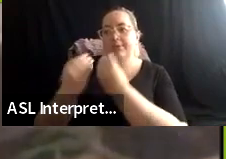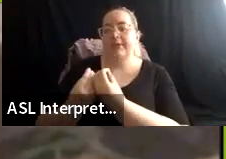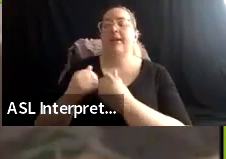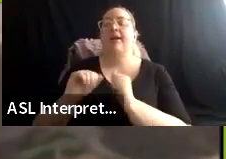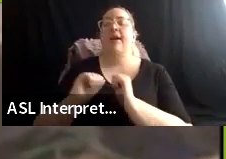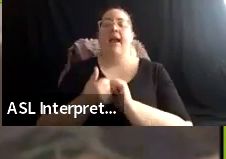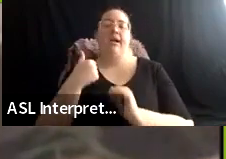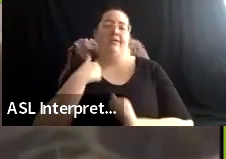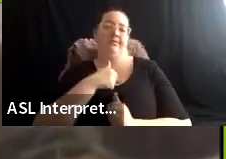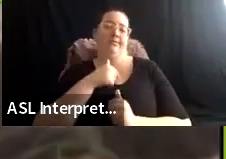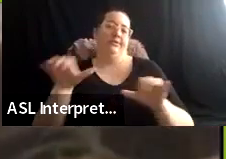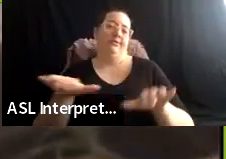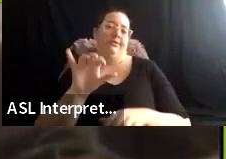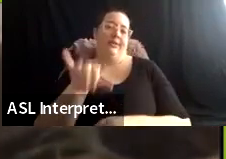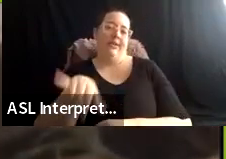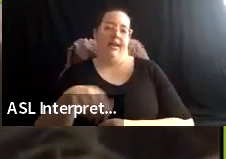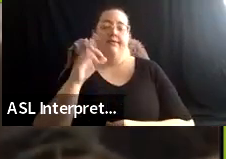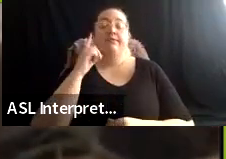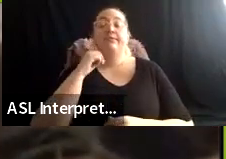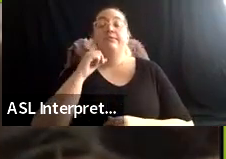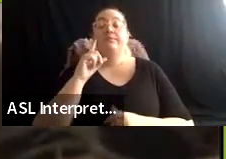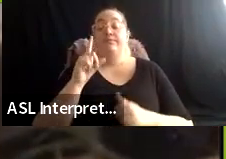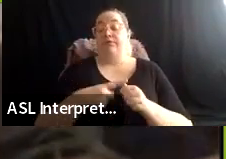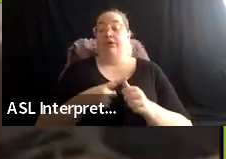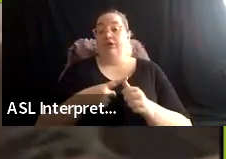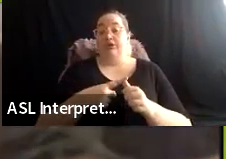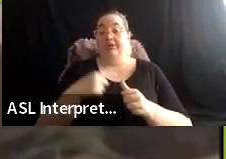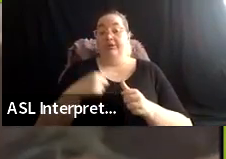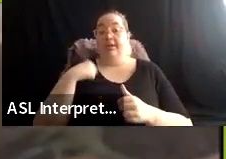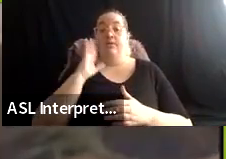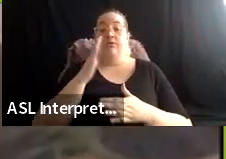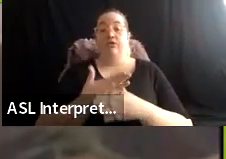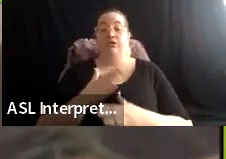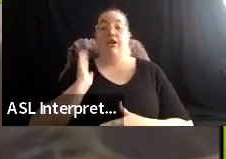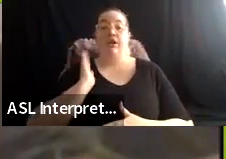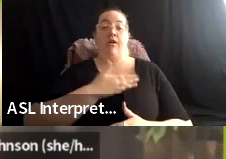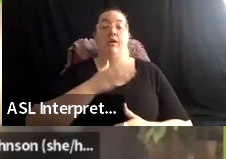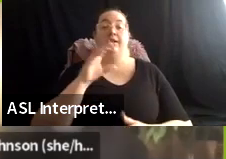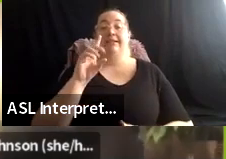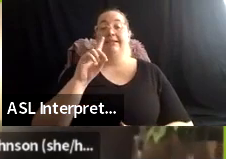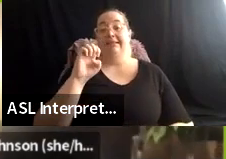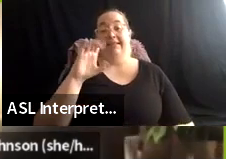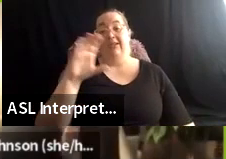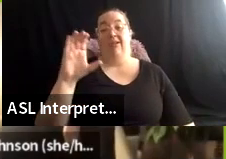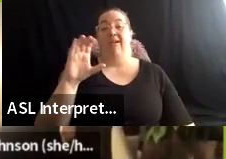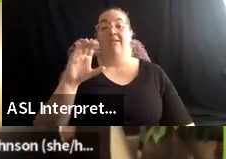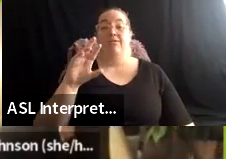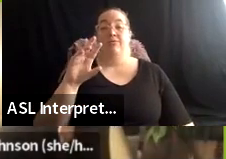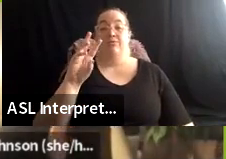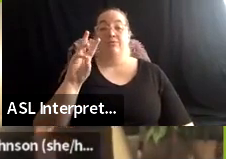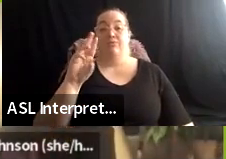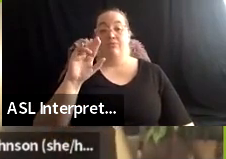So first, I'm just going to share briefly our decolonization writer. Um, so this is a writer, um, and we